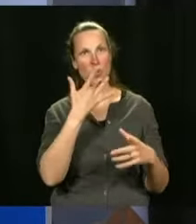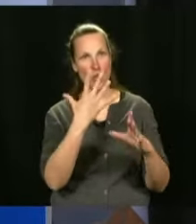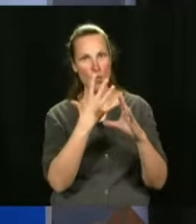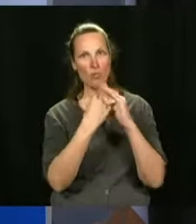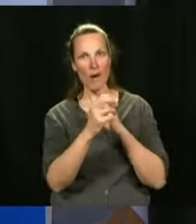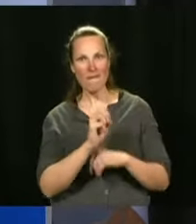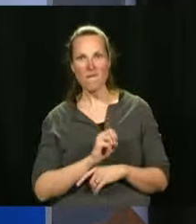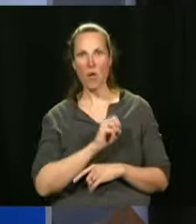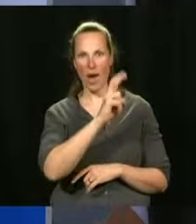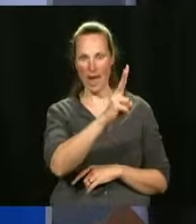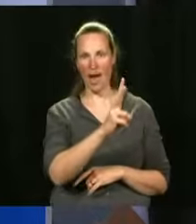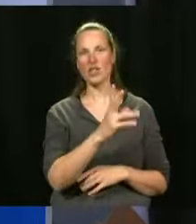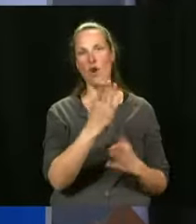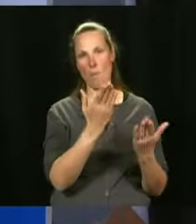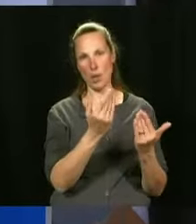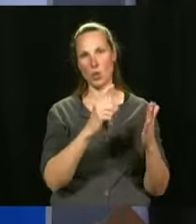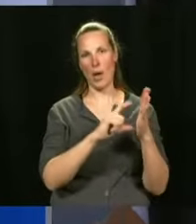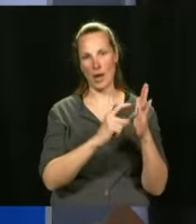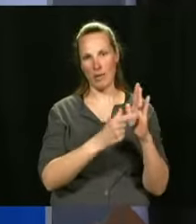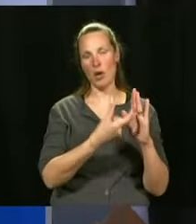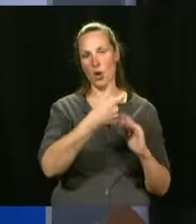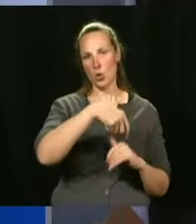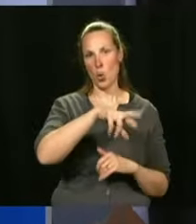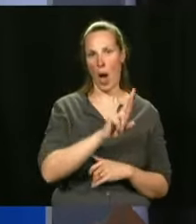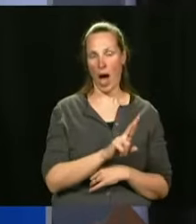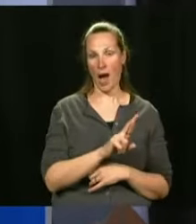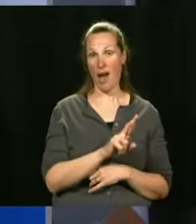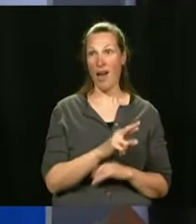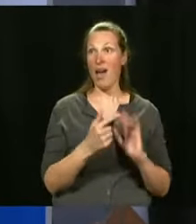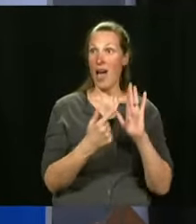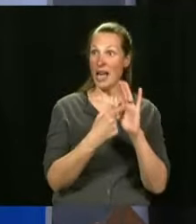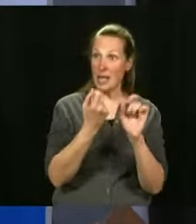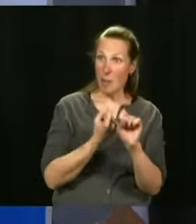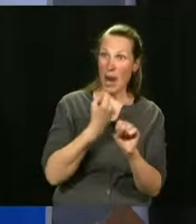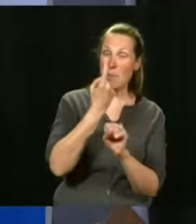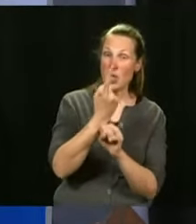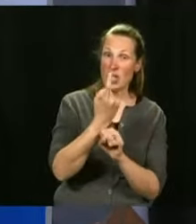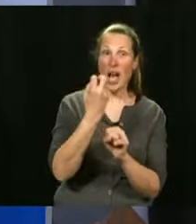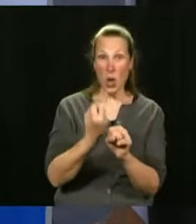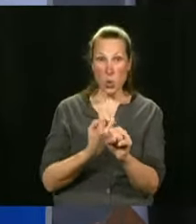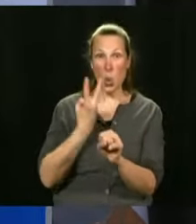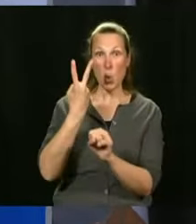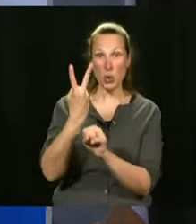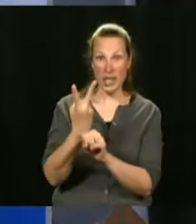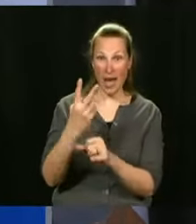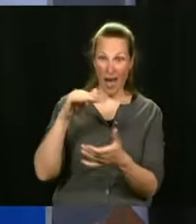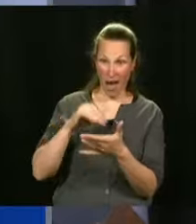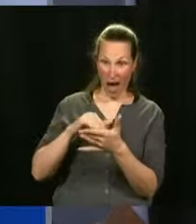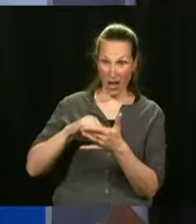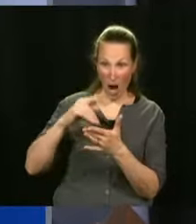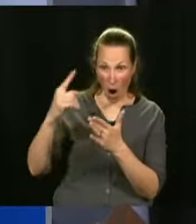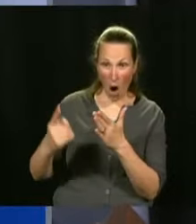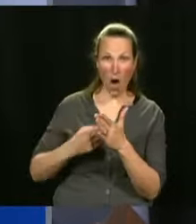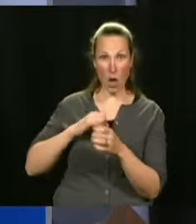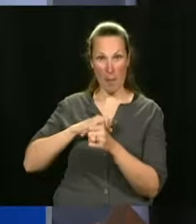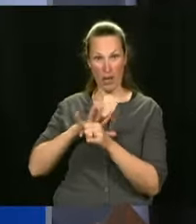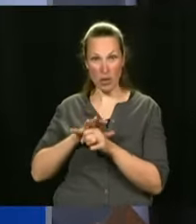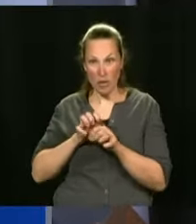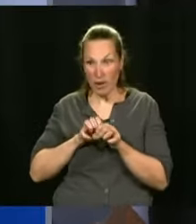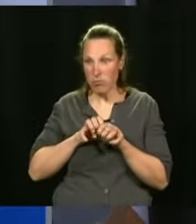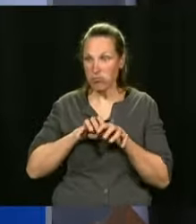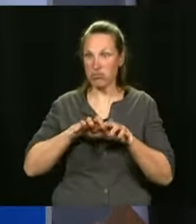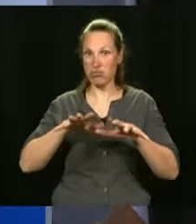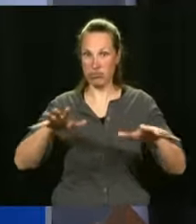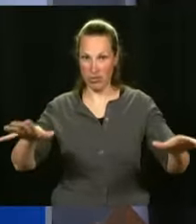asked. We may have to know what your past, your vaccine past was. In a couple of years, will there be another epidemic? And we'll have to